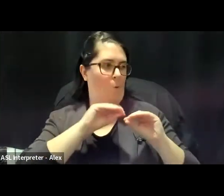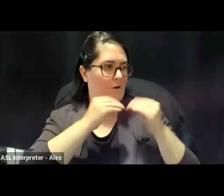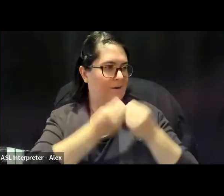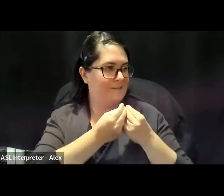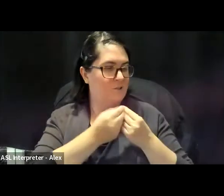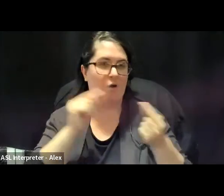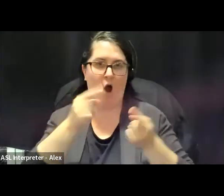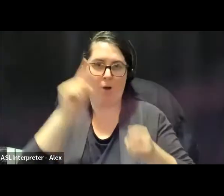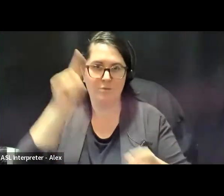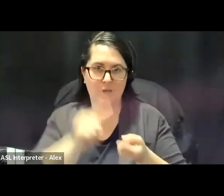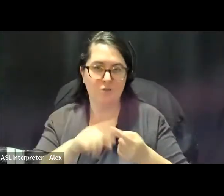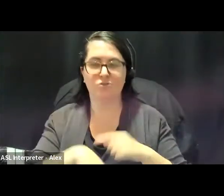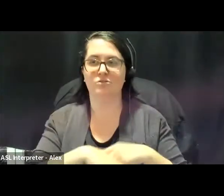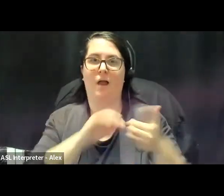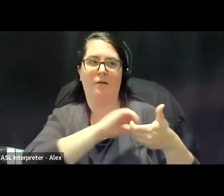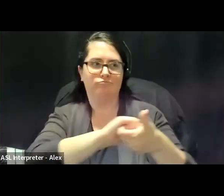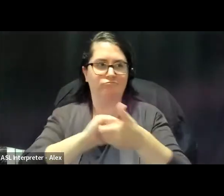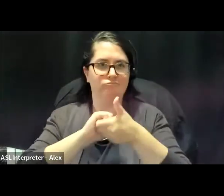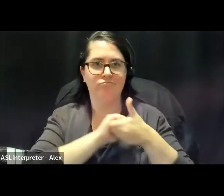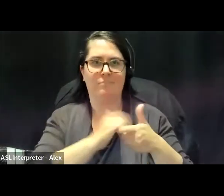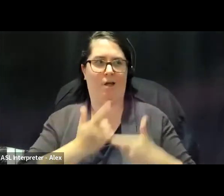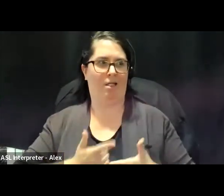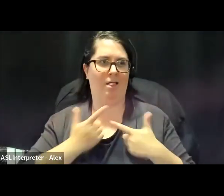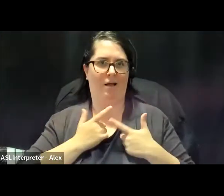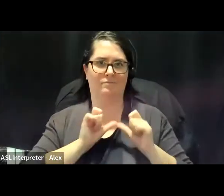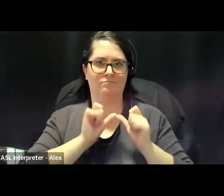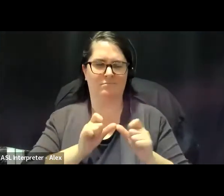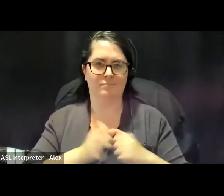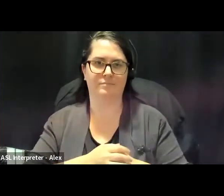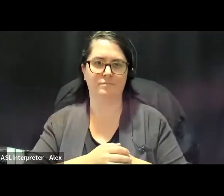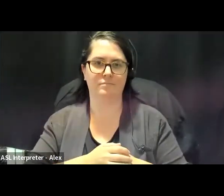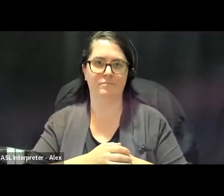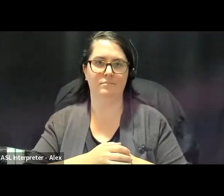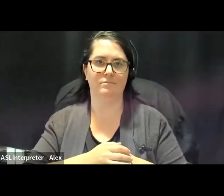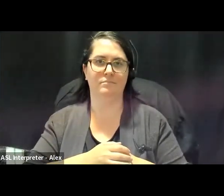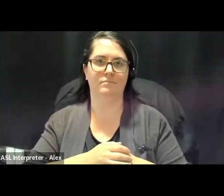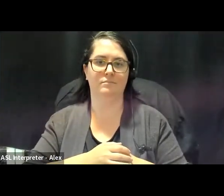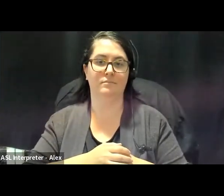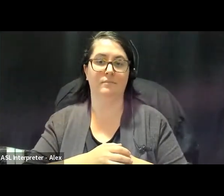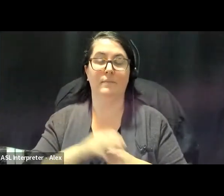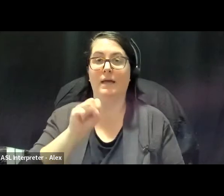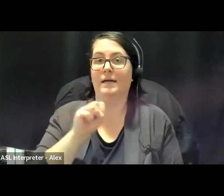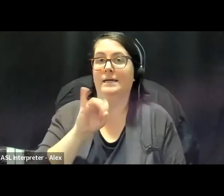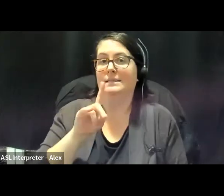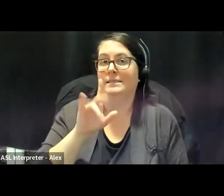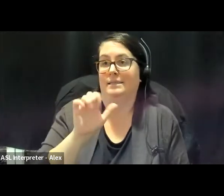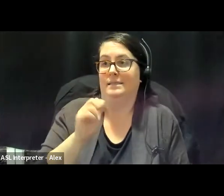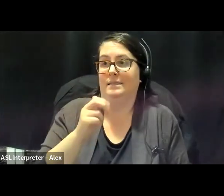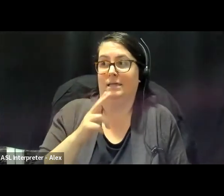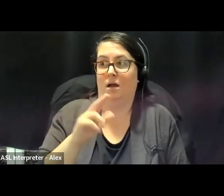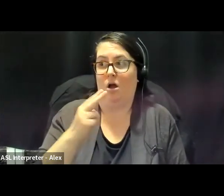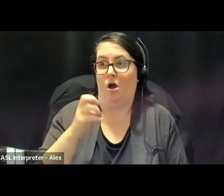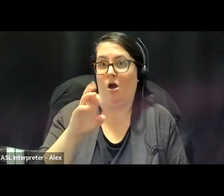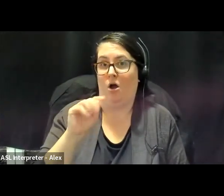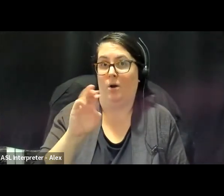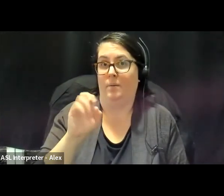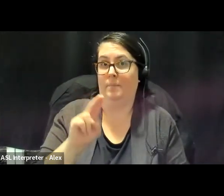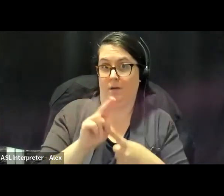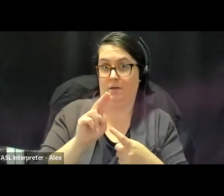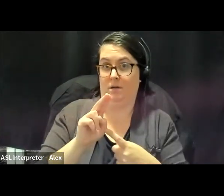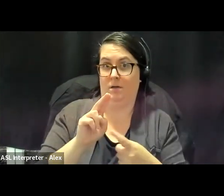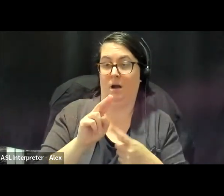reduction, and collectivized life. Following Sadia Hartman, I'll refer to these criminalized